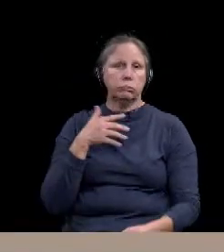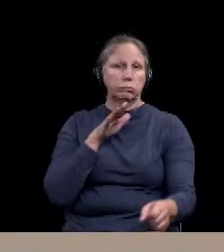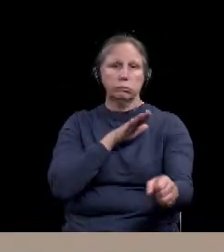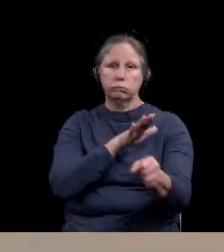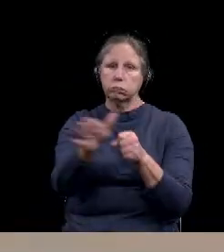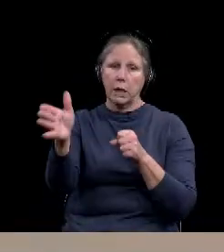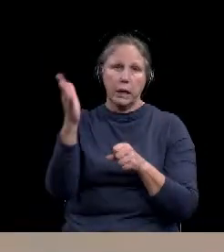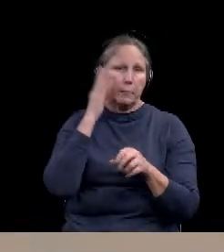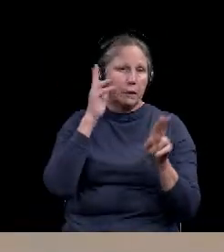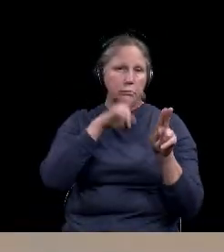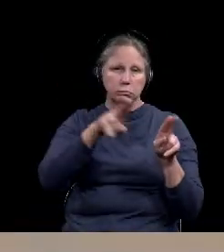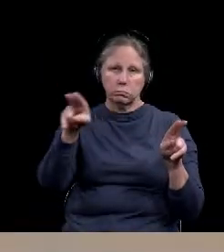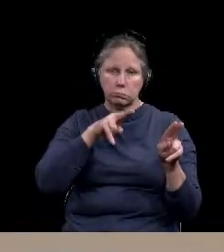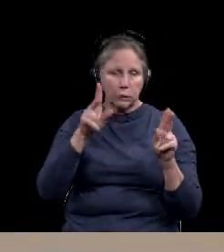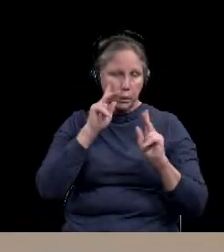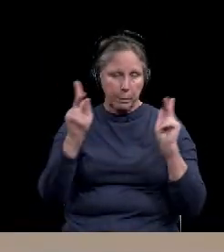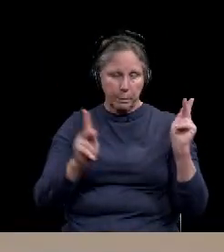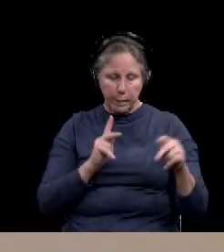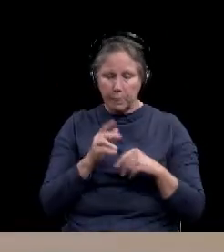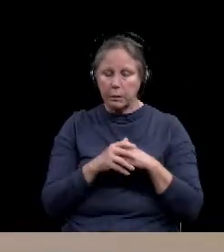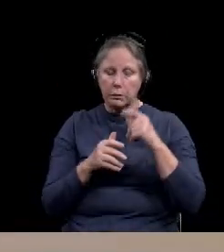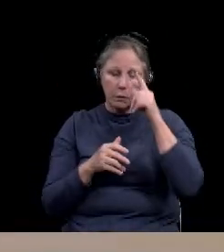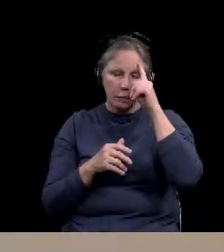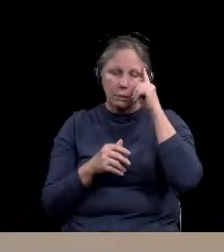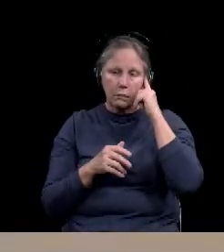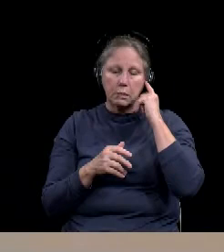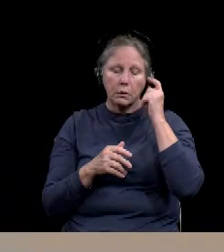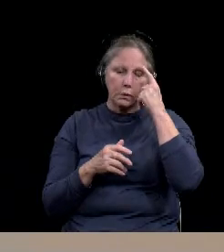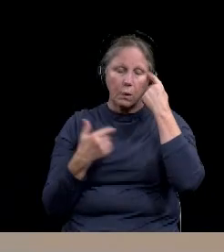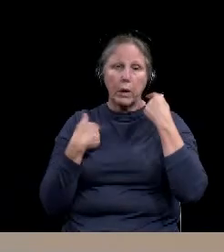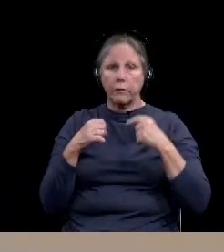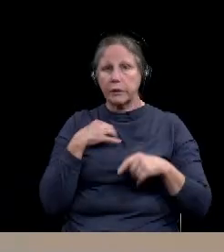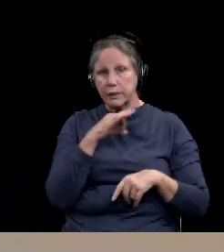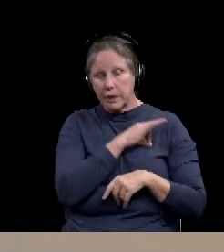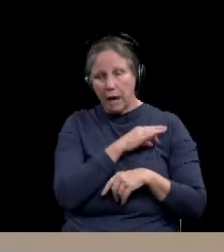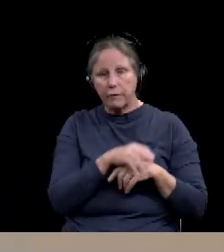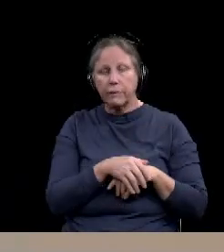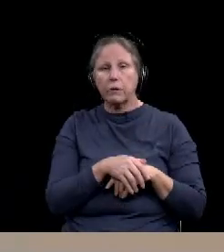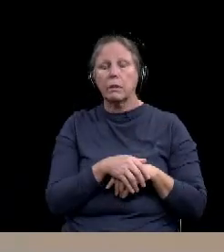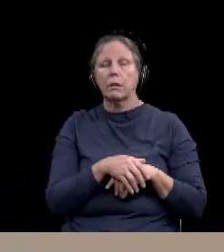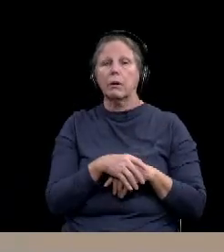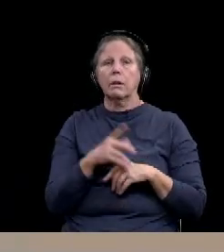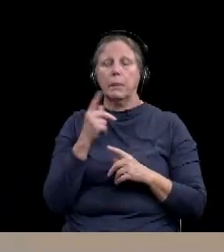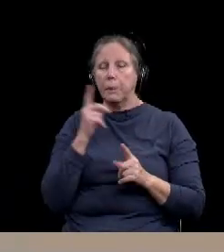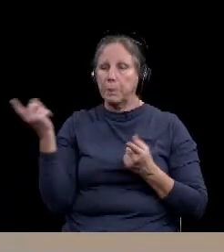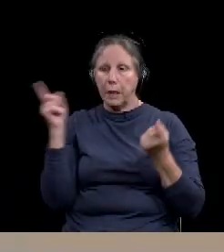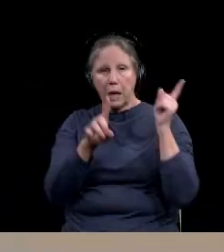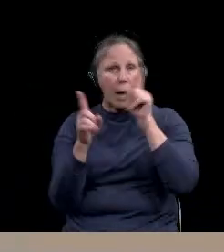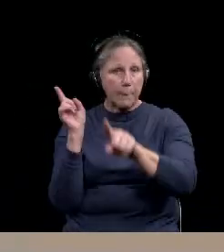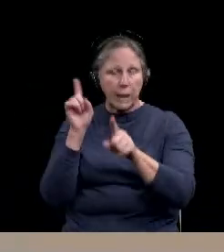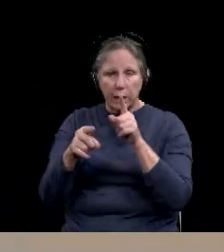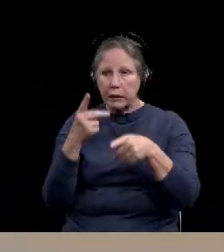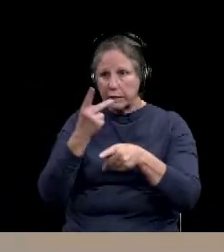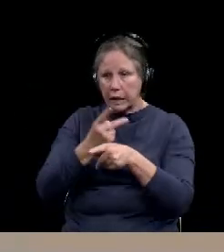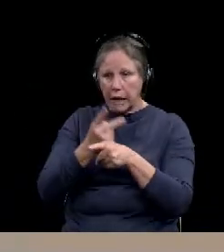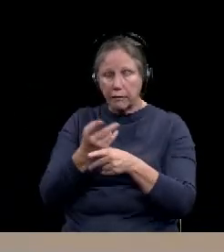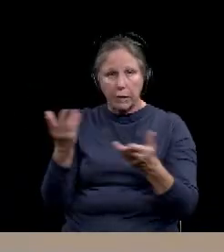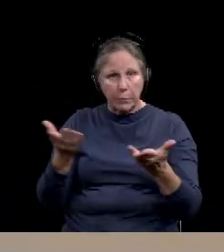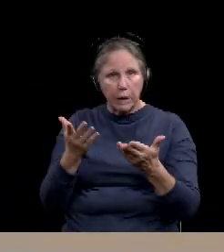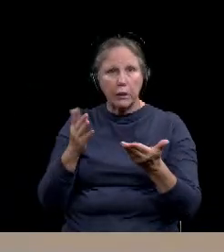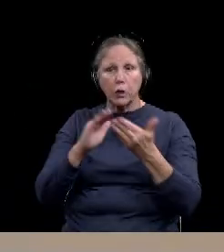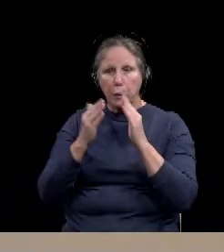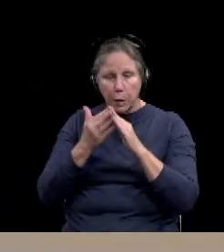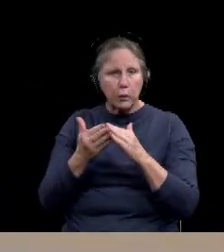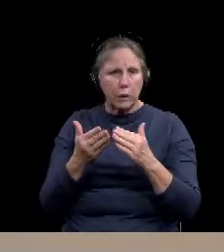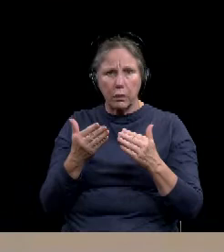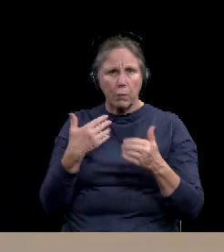patients that are coming in. Um, we've got people, um, that we've been saying left and right, um, to take care of what is here, take care of our community.